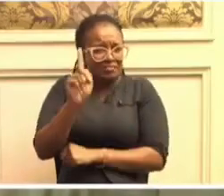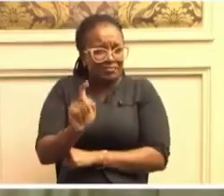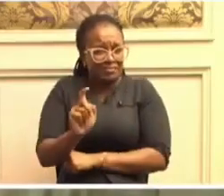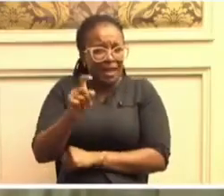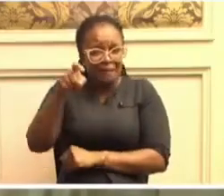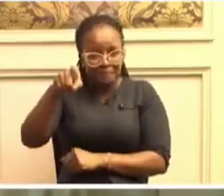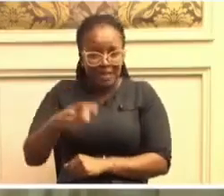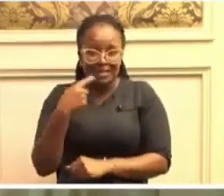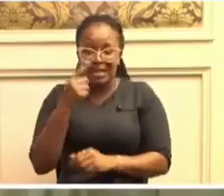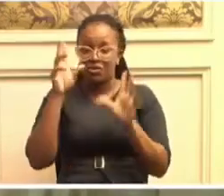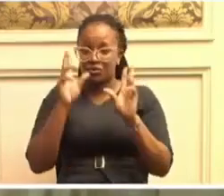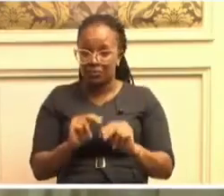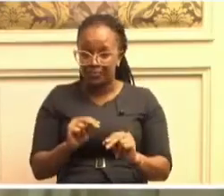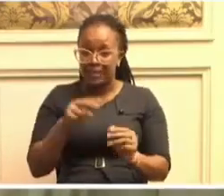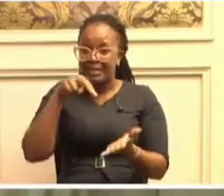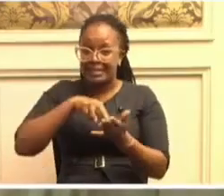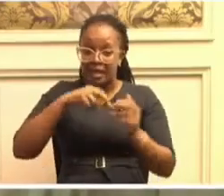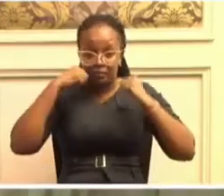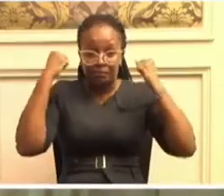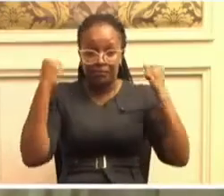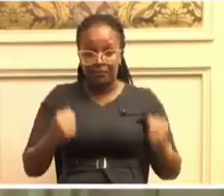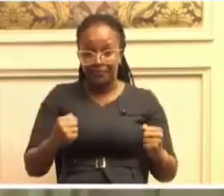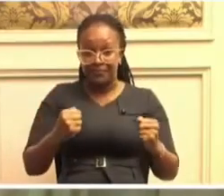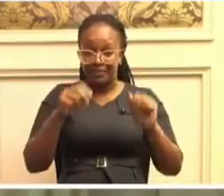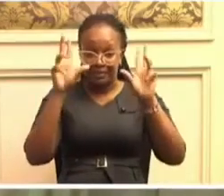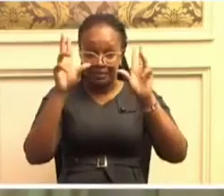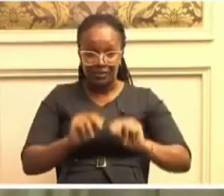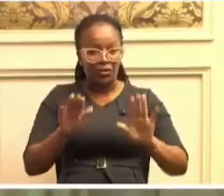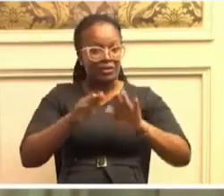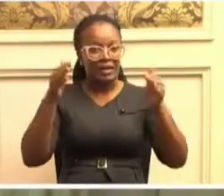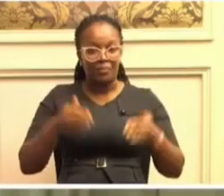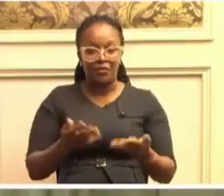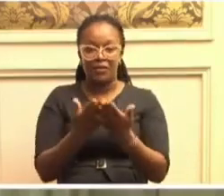no. Stand up. There will be no table for them to sit.